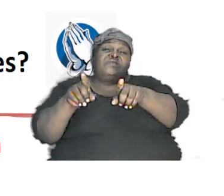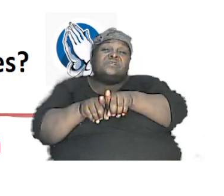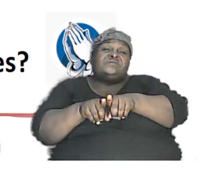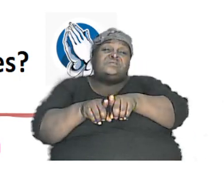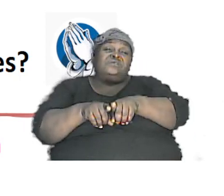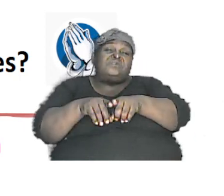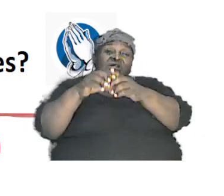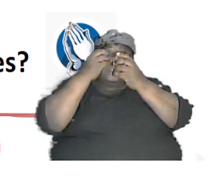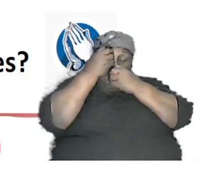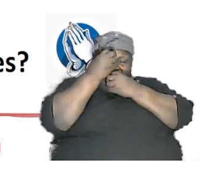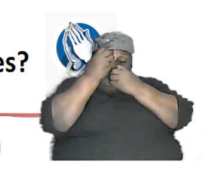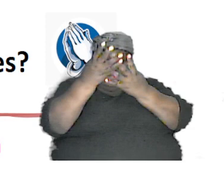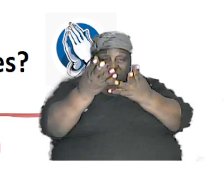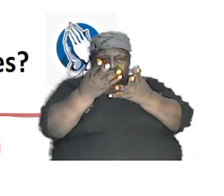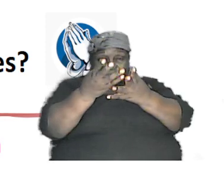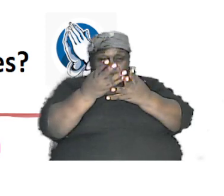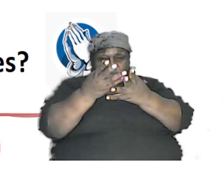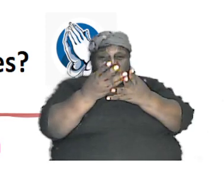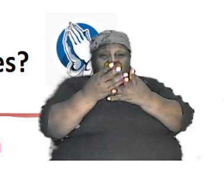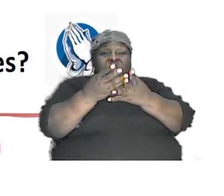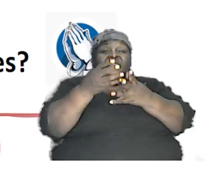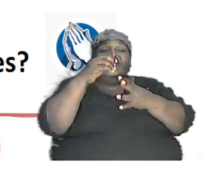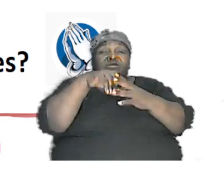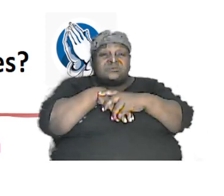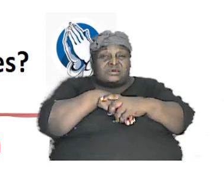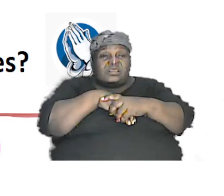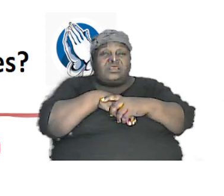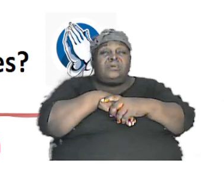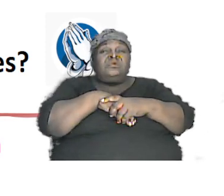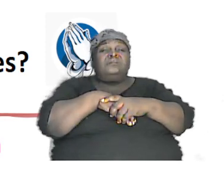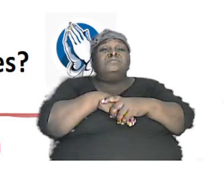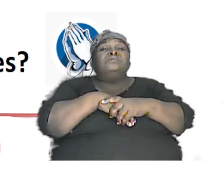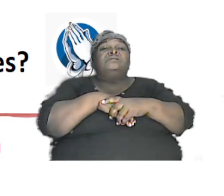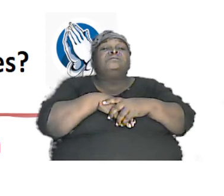information that is contained in them